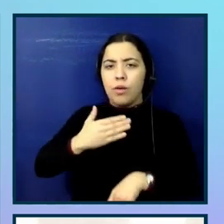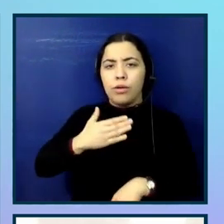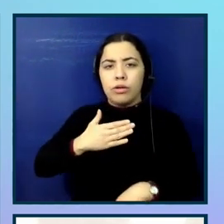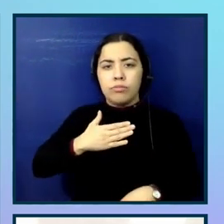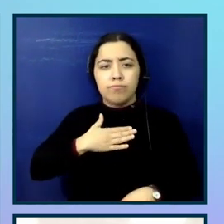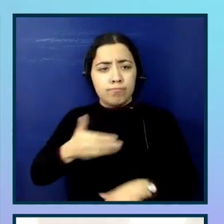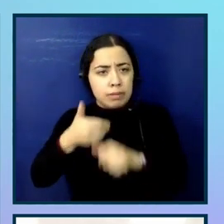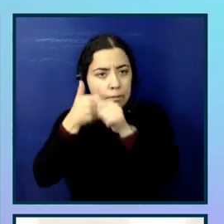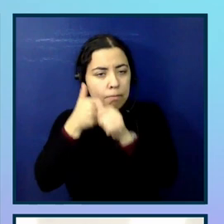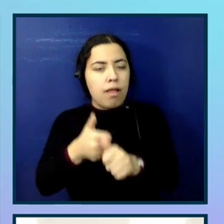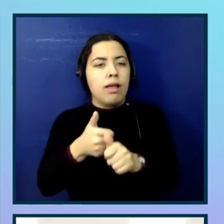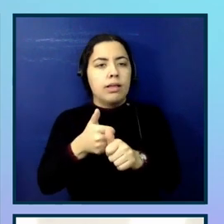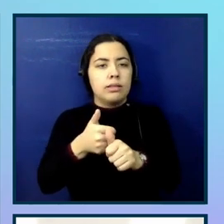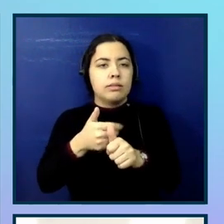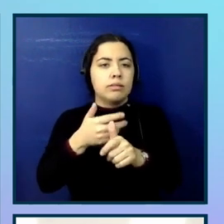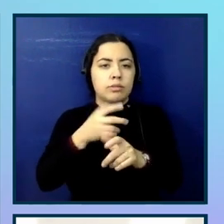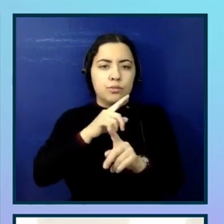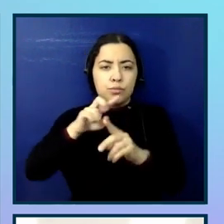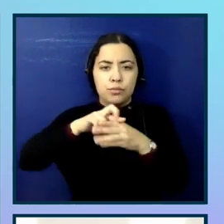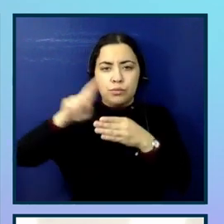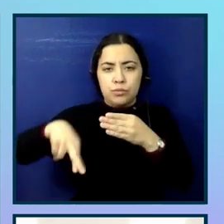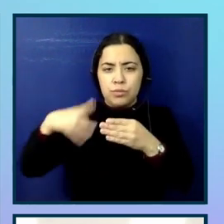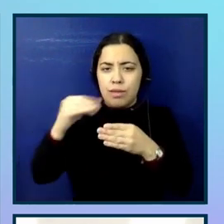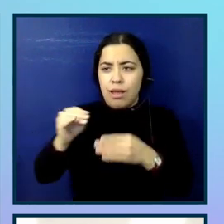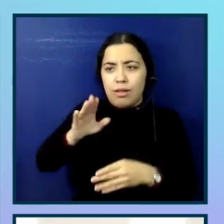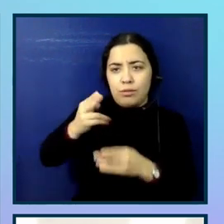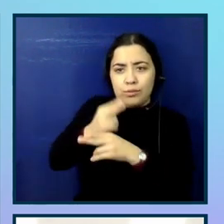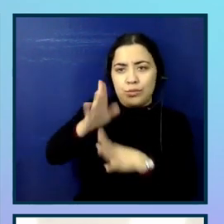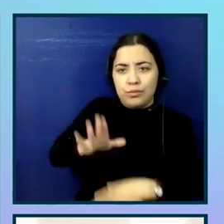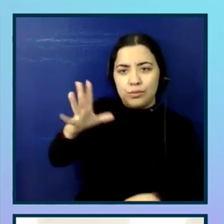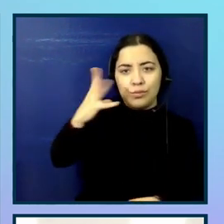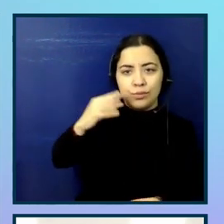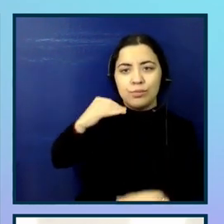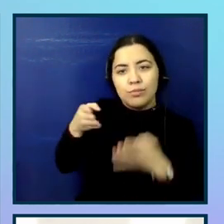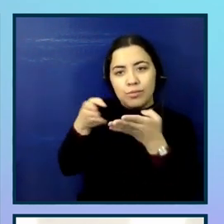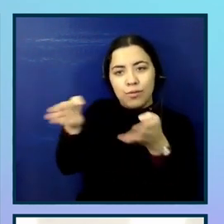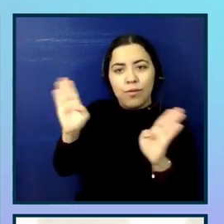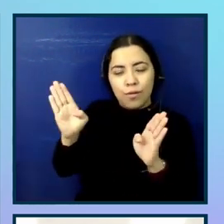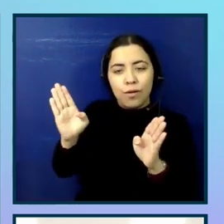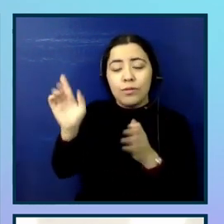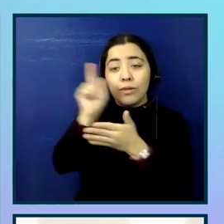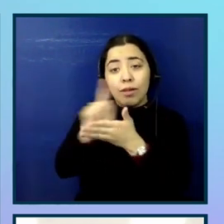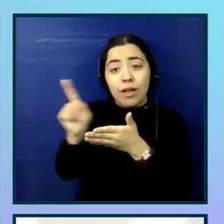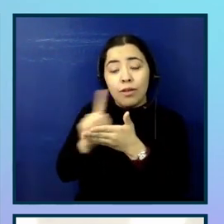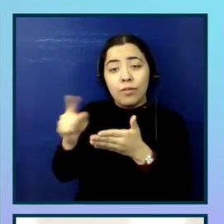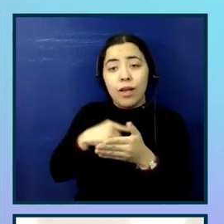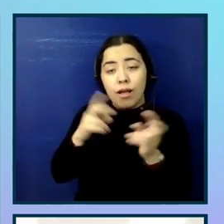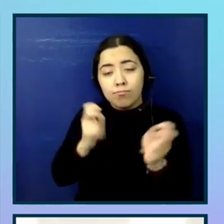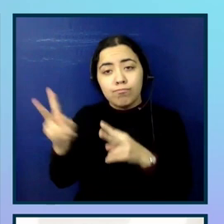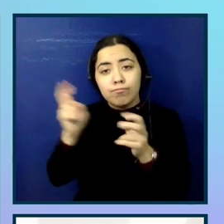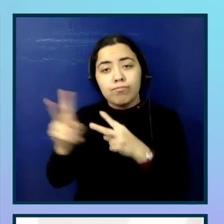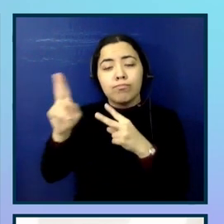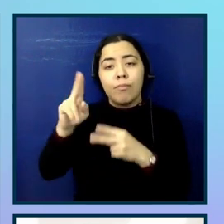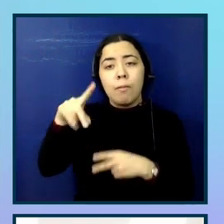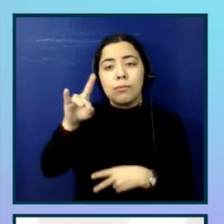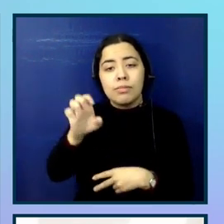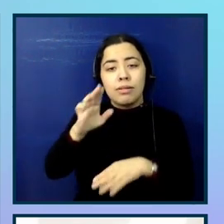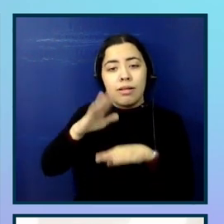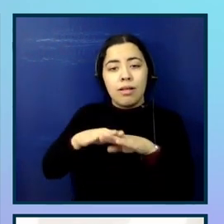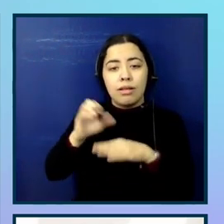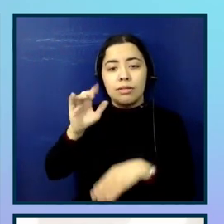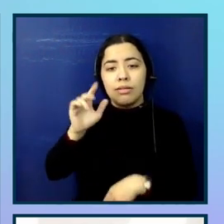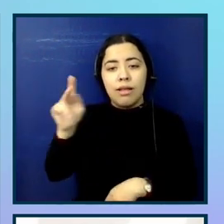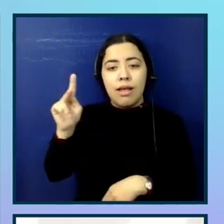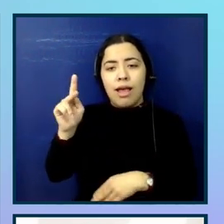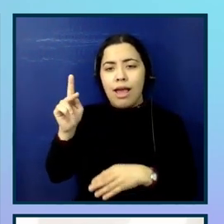experience overall. So to keep the focus and momentum going, I give weekly updates on Slack and shout outs to all the teams that are